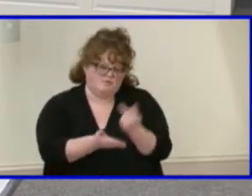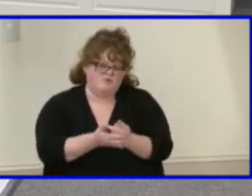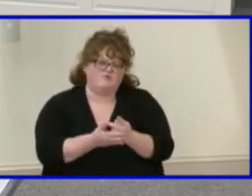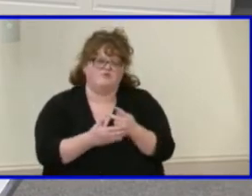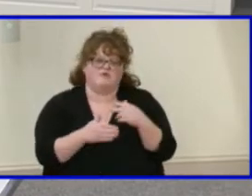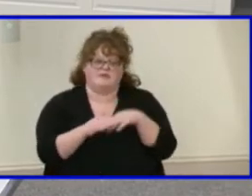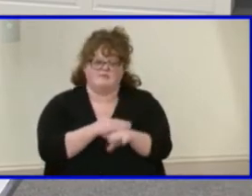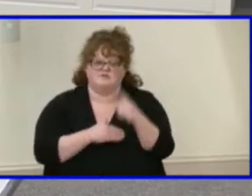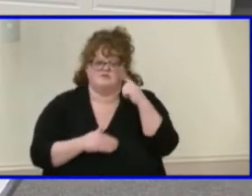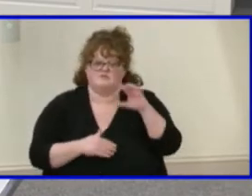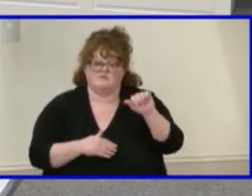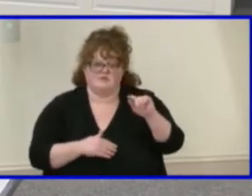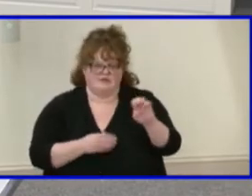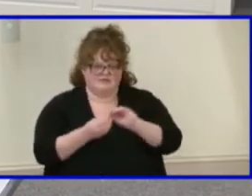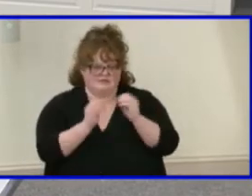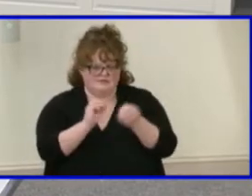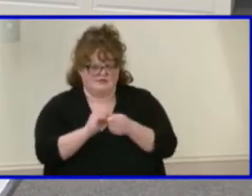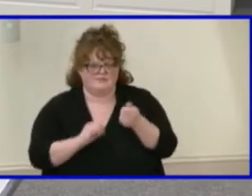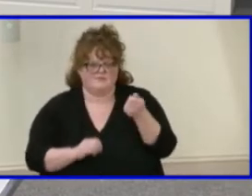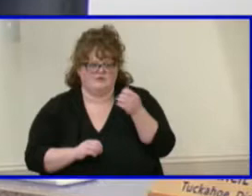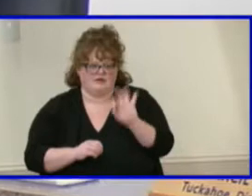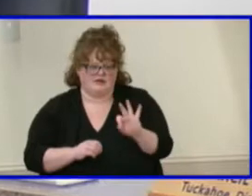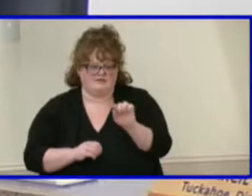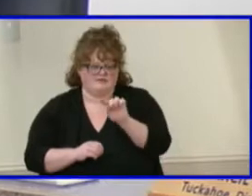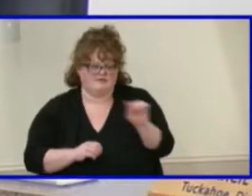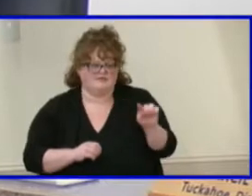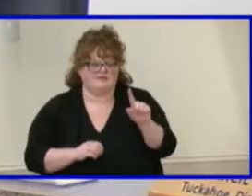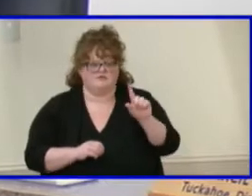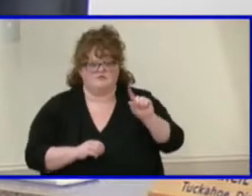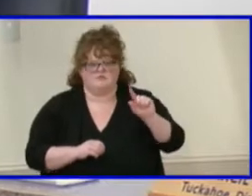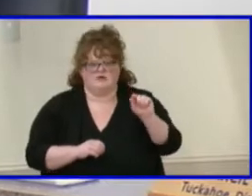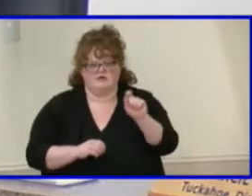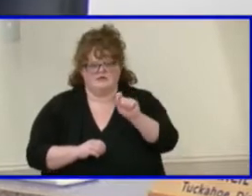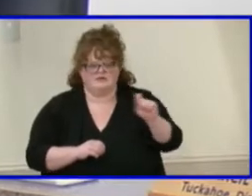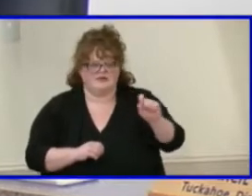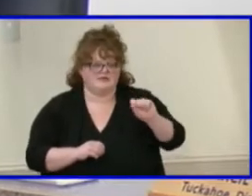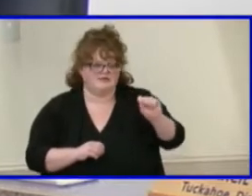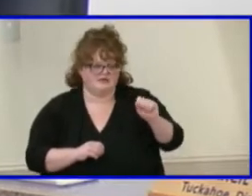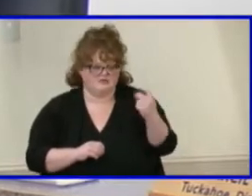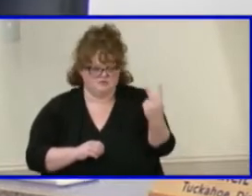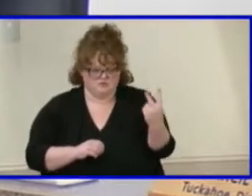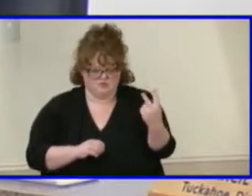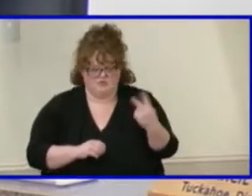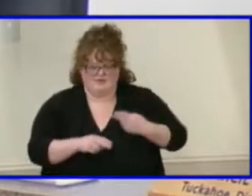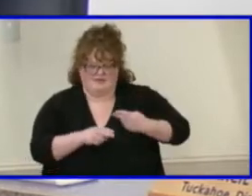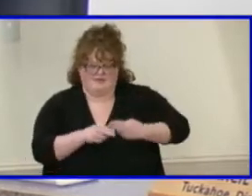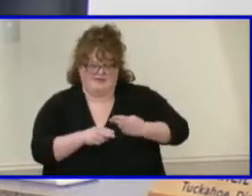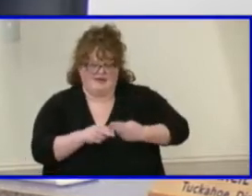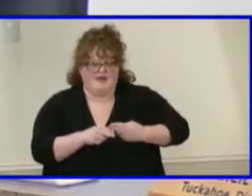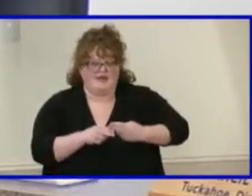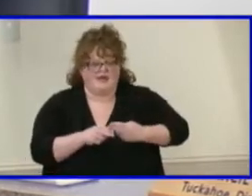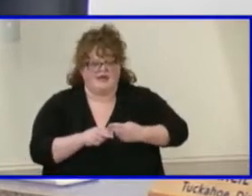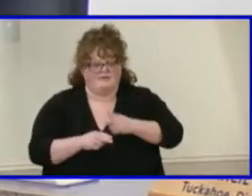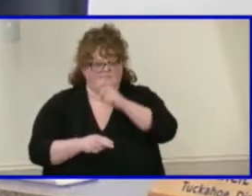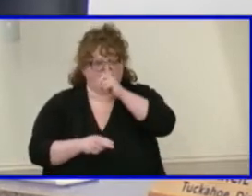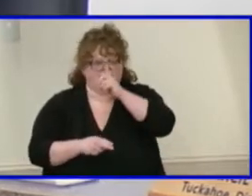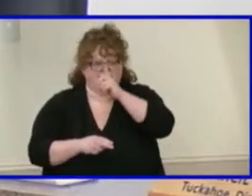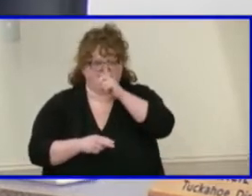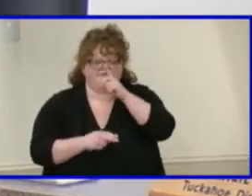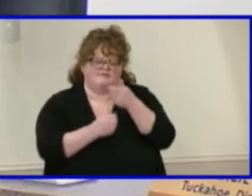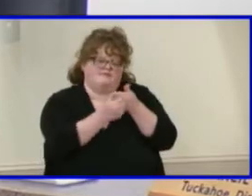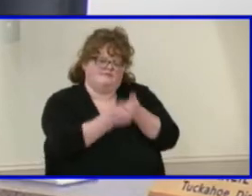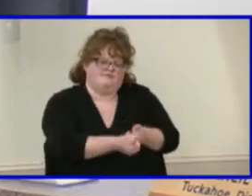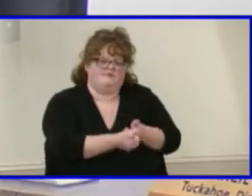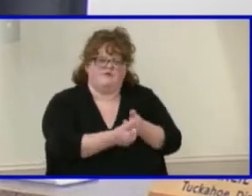19-20-S2 the name of the student has been protected under the Virginia Freedom of